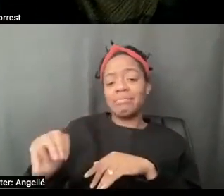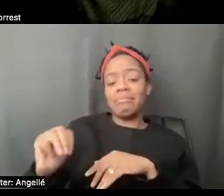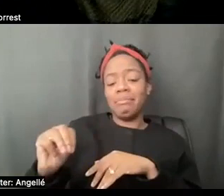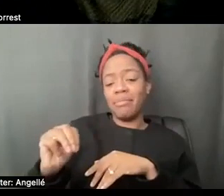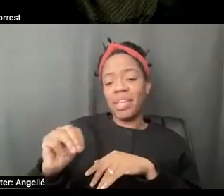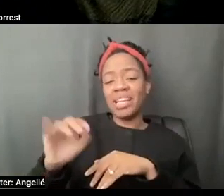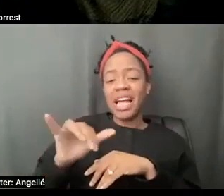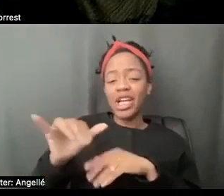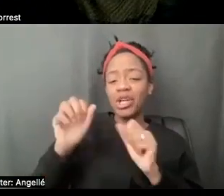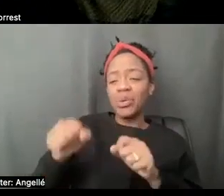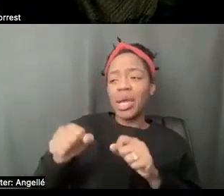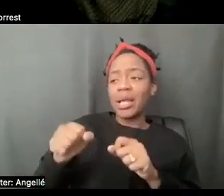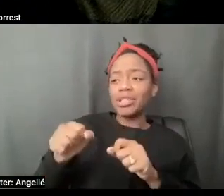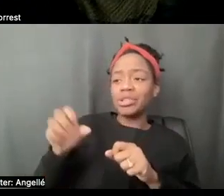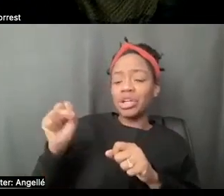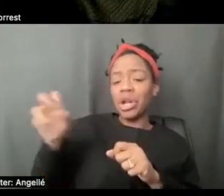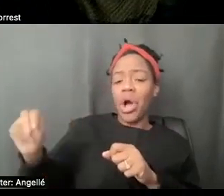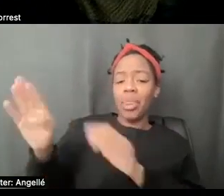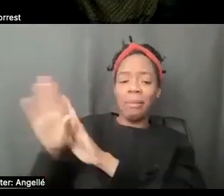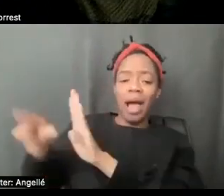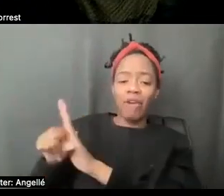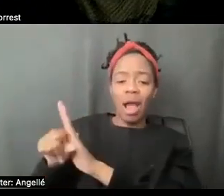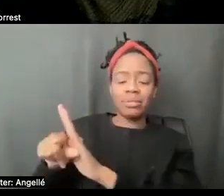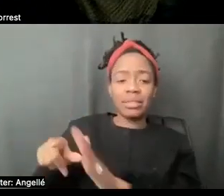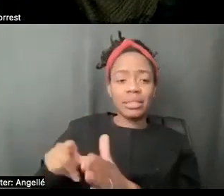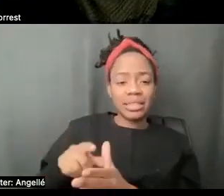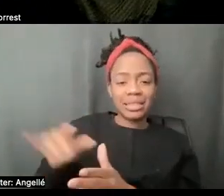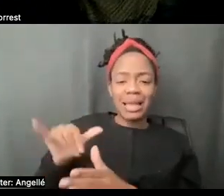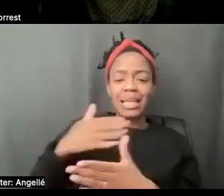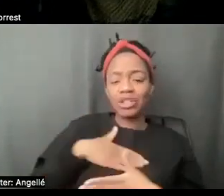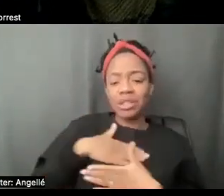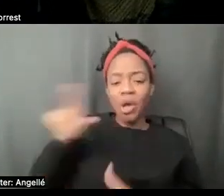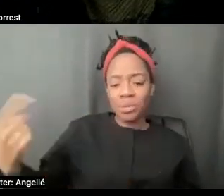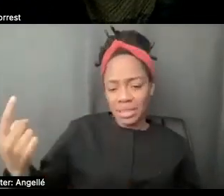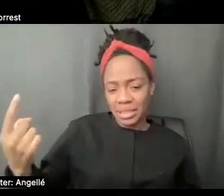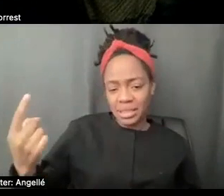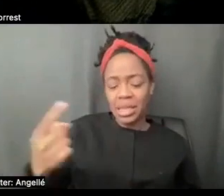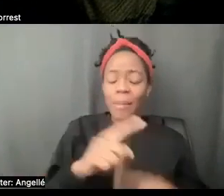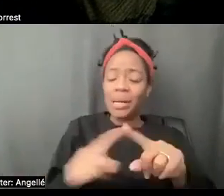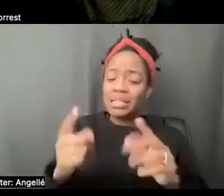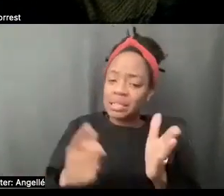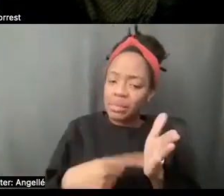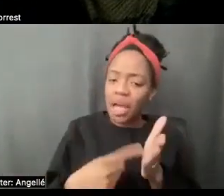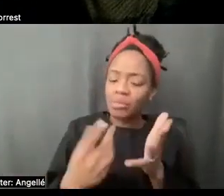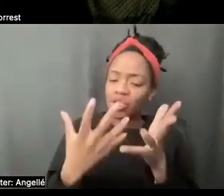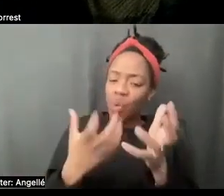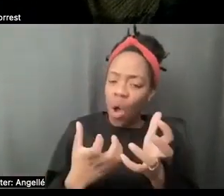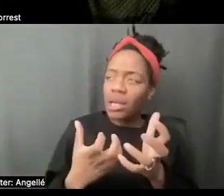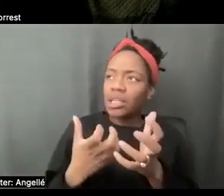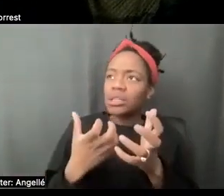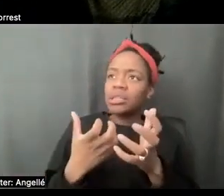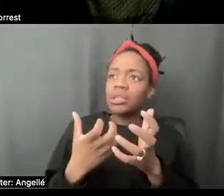And that's great and it serves a function, but, you know, every once in a while you really want to do something that speaks to